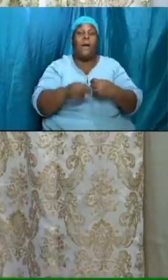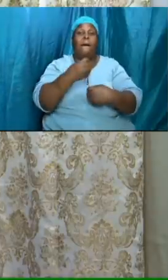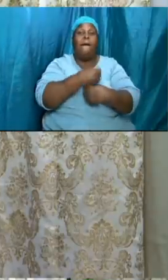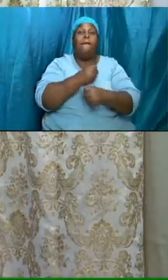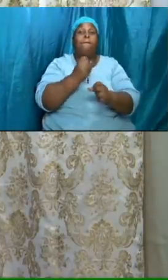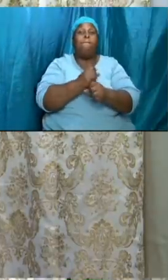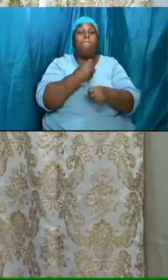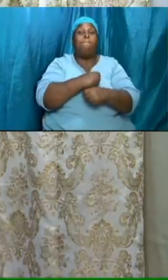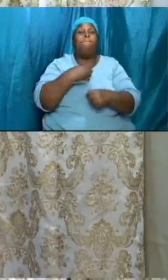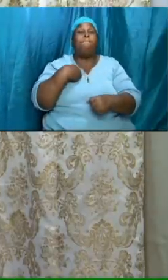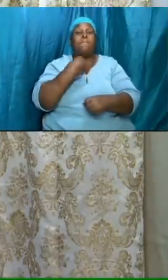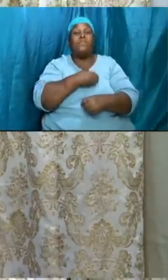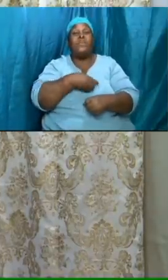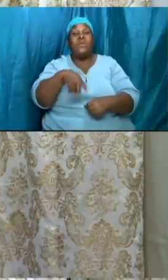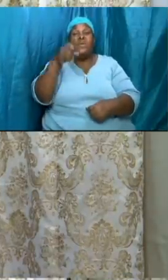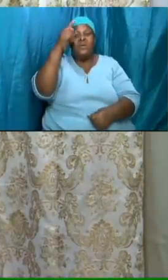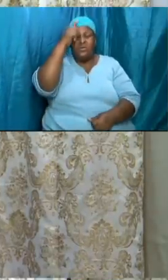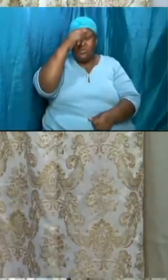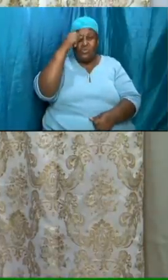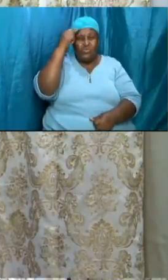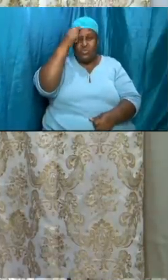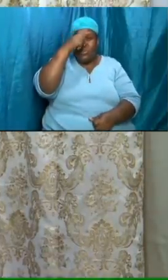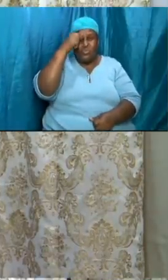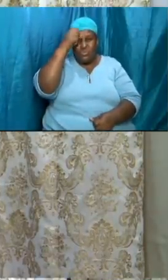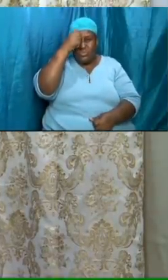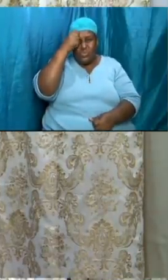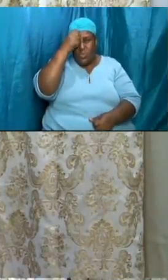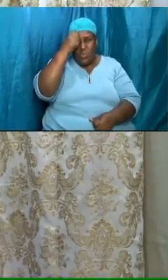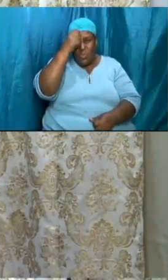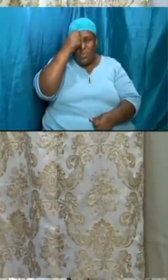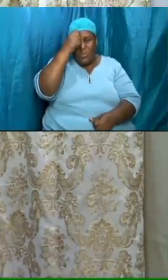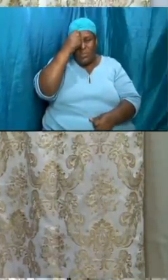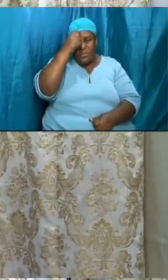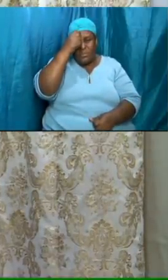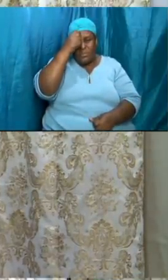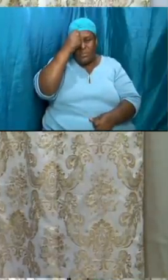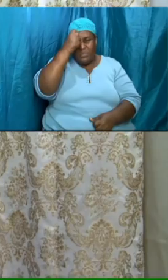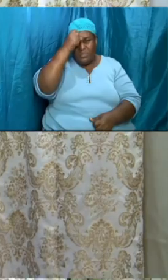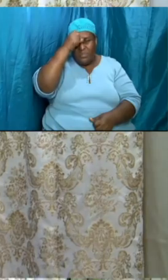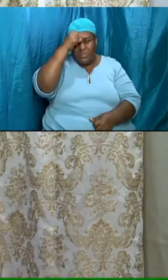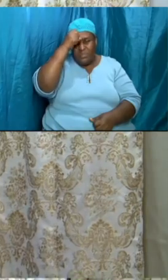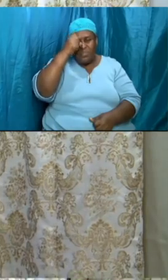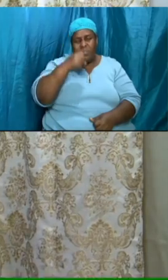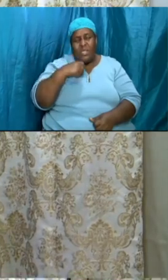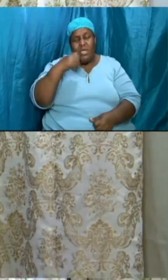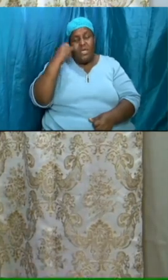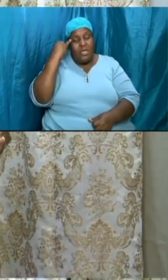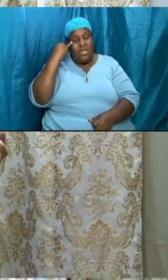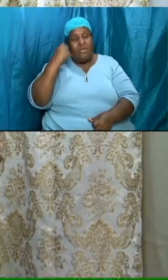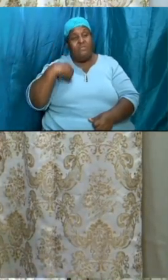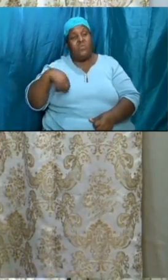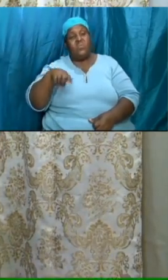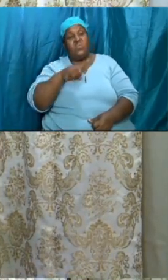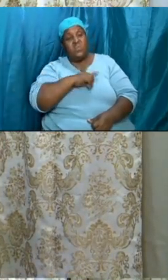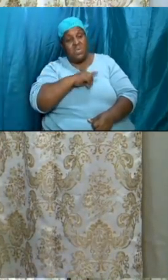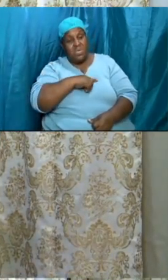become sober yes if we become sober